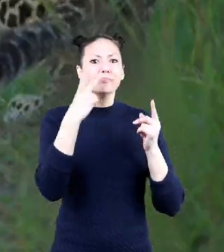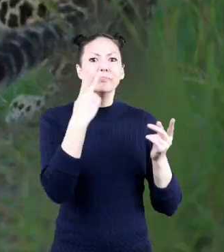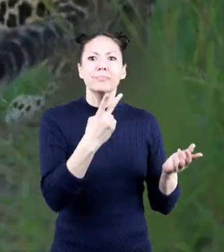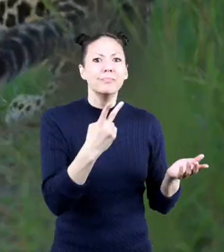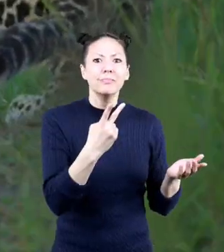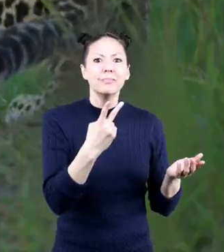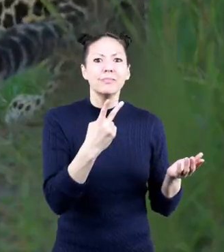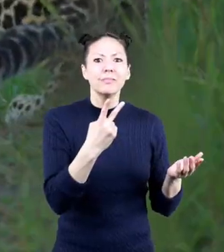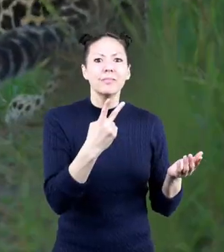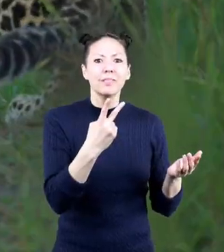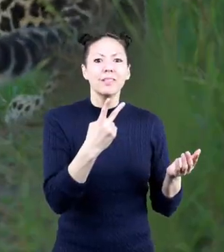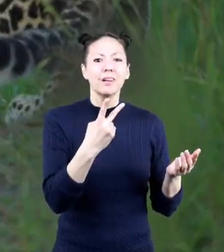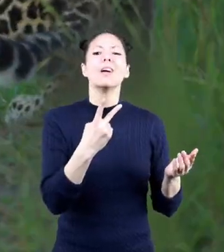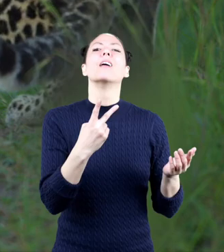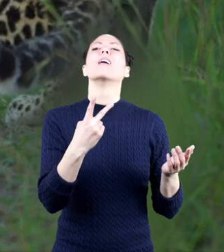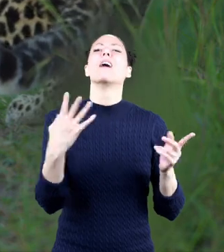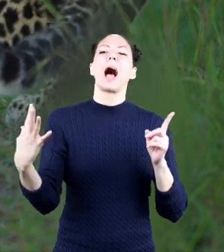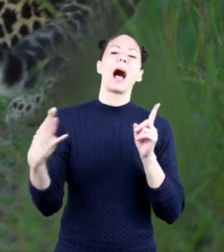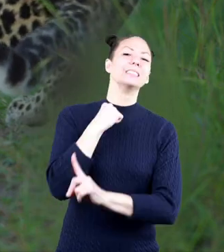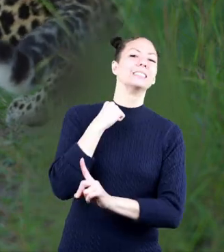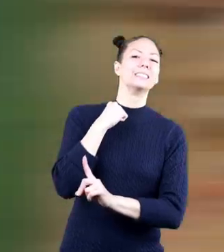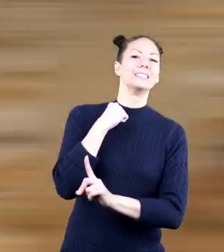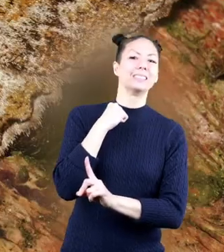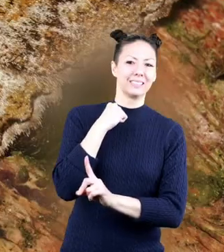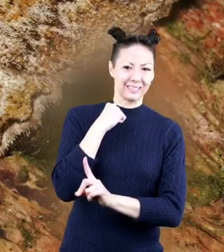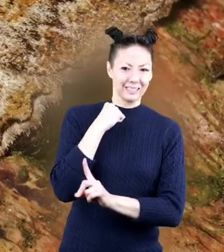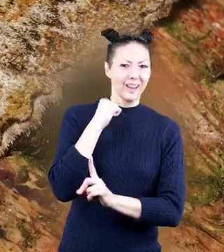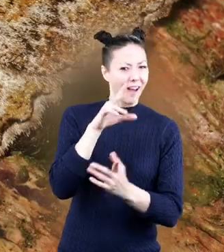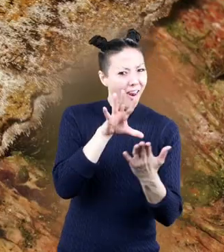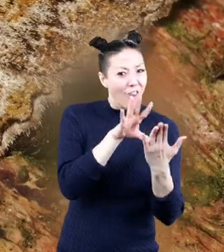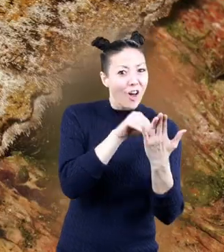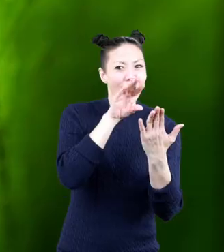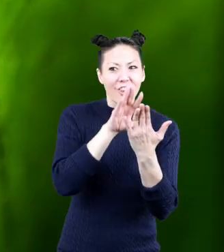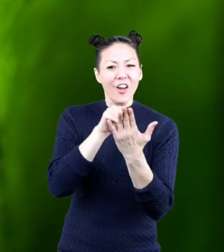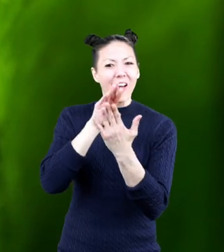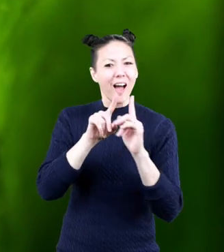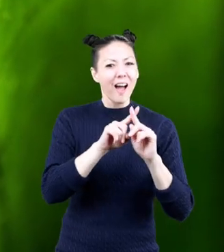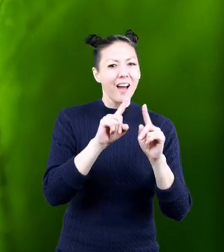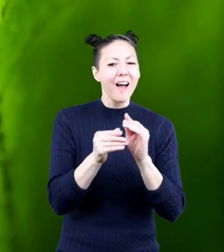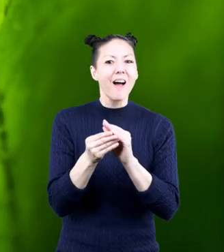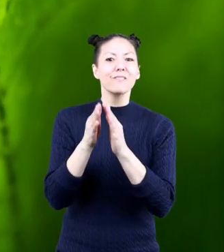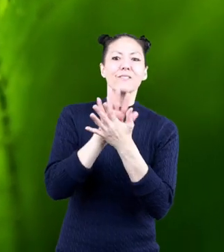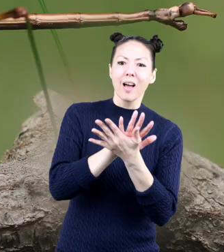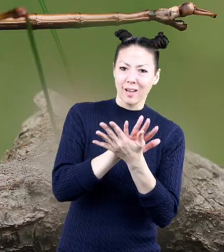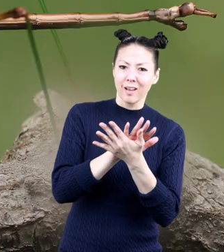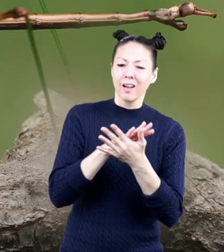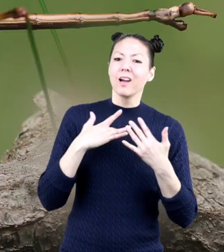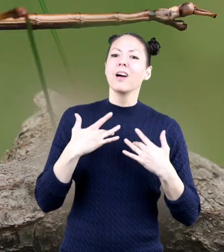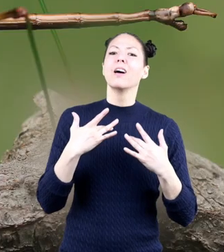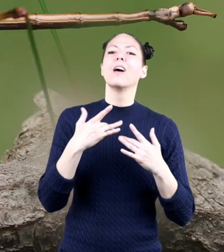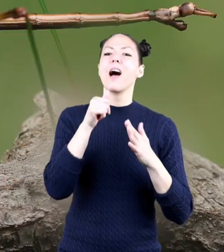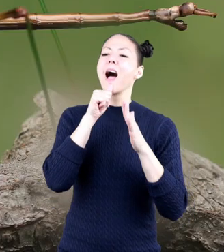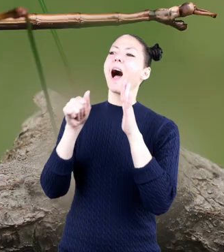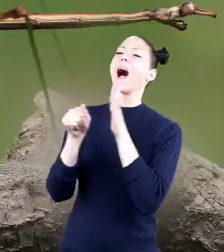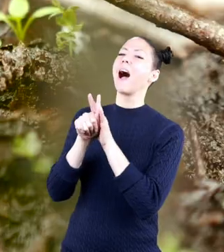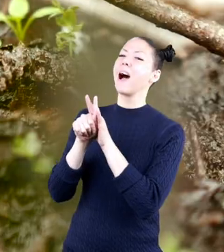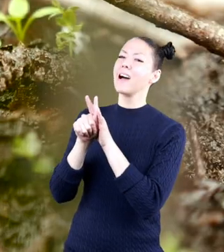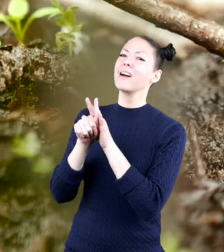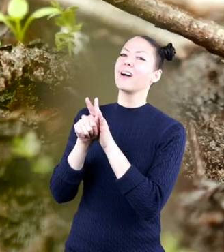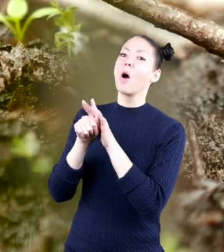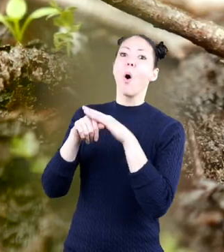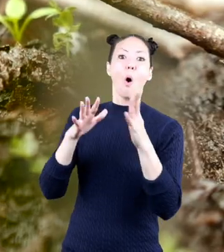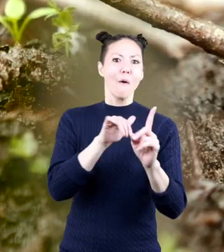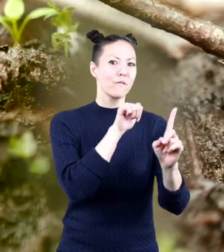predator and is then attacked. As we have learned, camouflage is often used to hide from predators